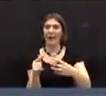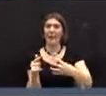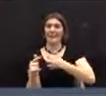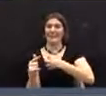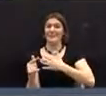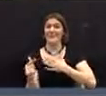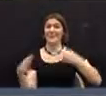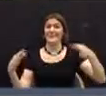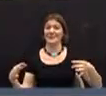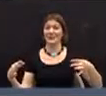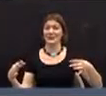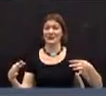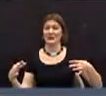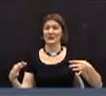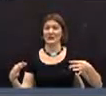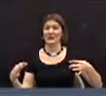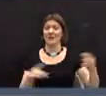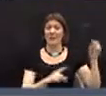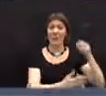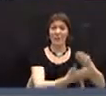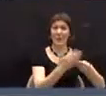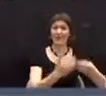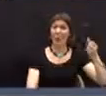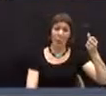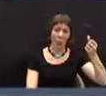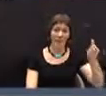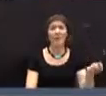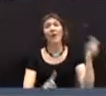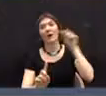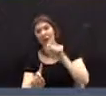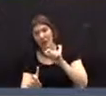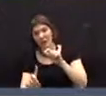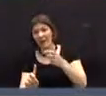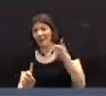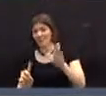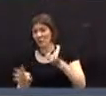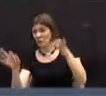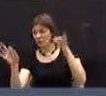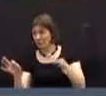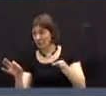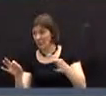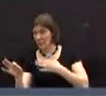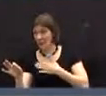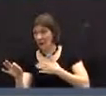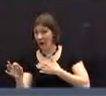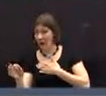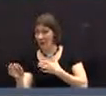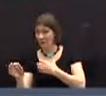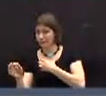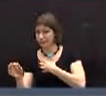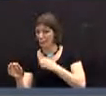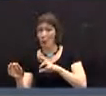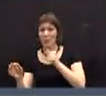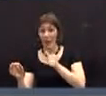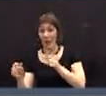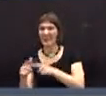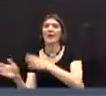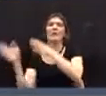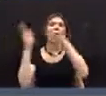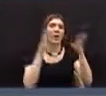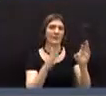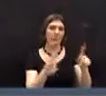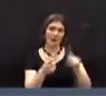chair's decision with regard to Mr. Dimes' motion.